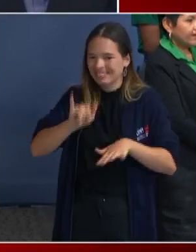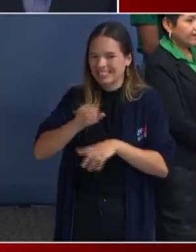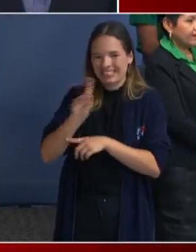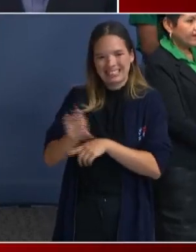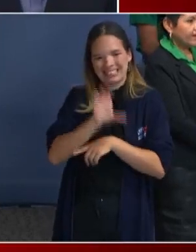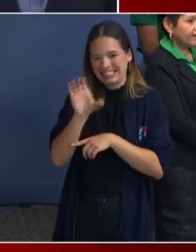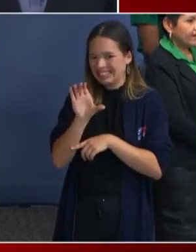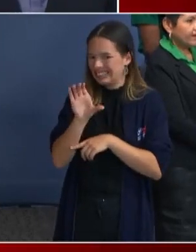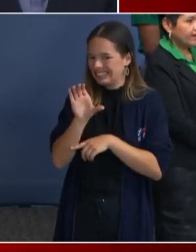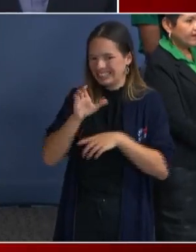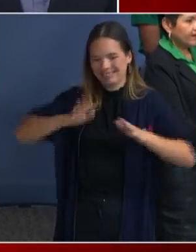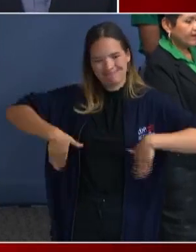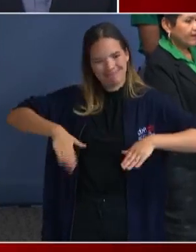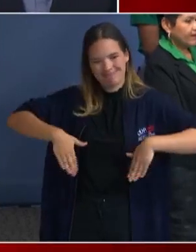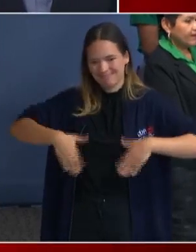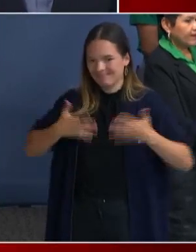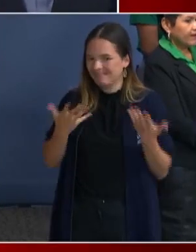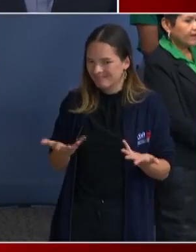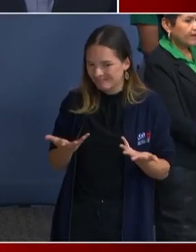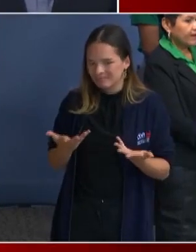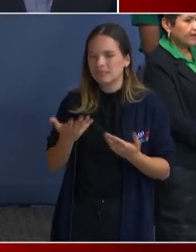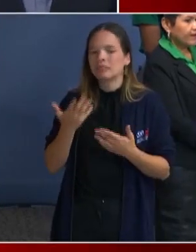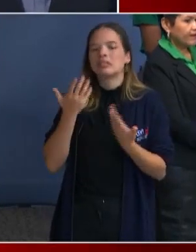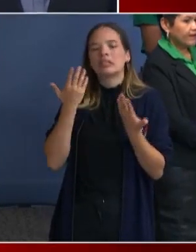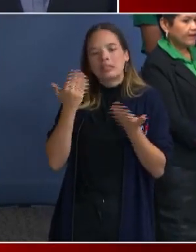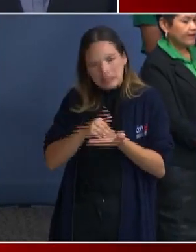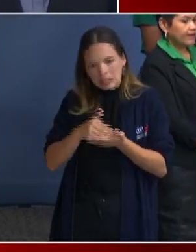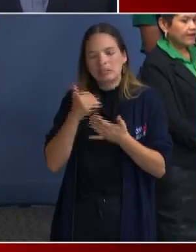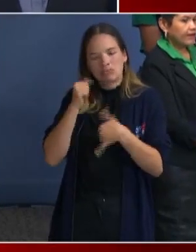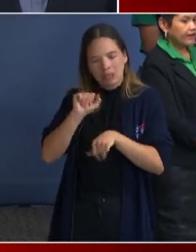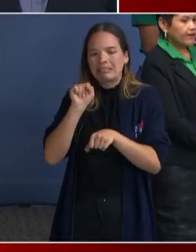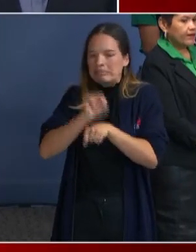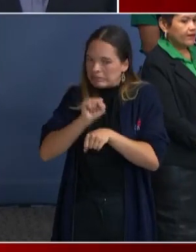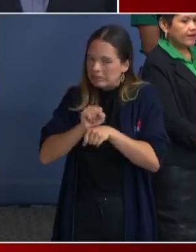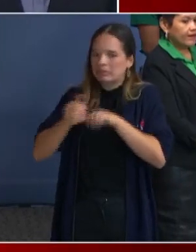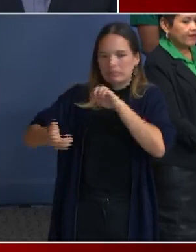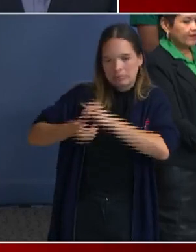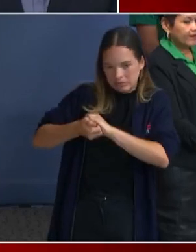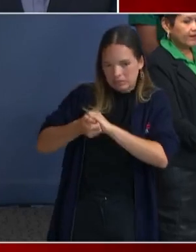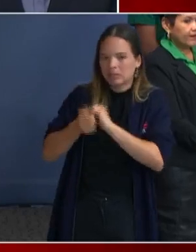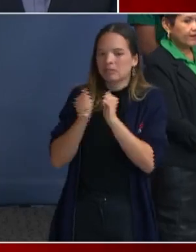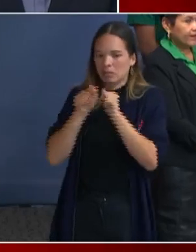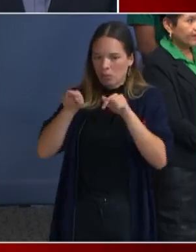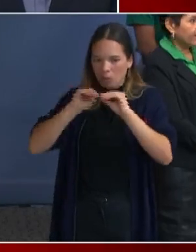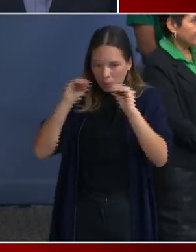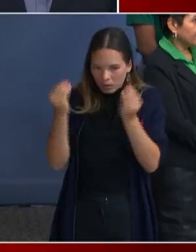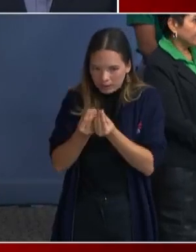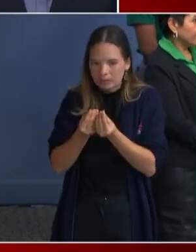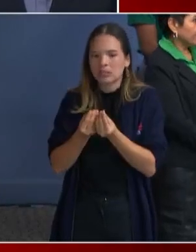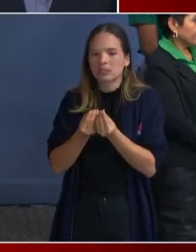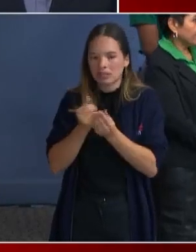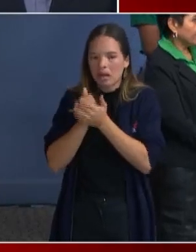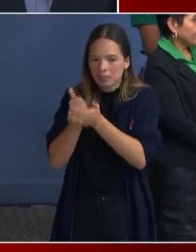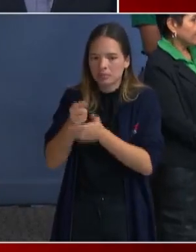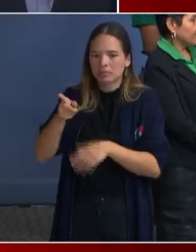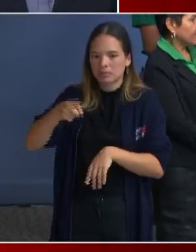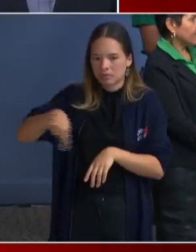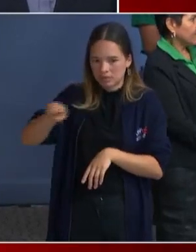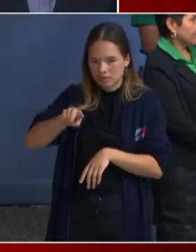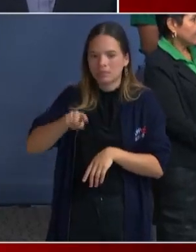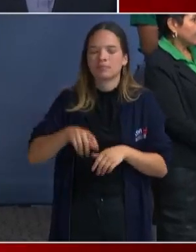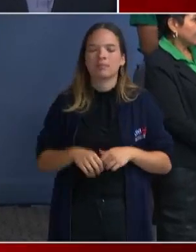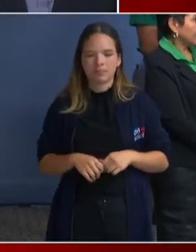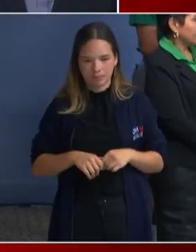with partner organizations to look for that type of space. Inside or outside of the district? All.